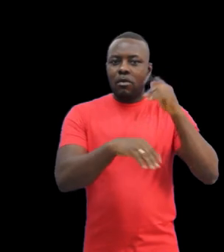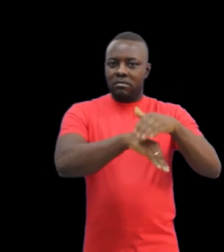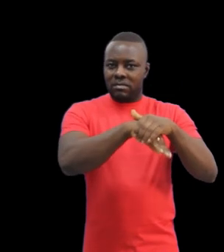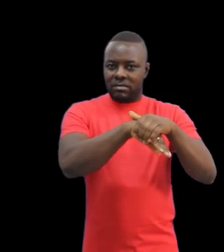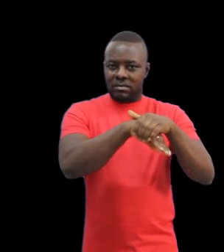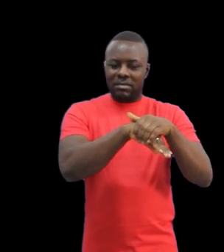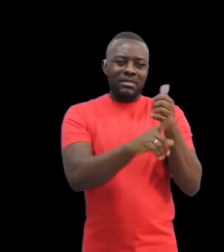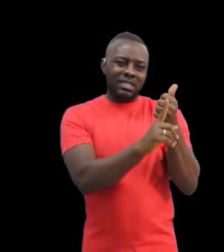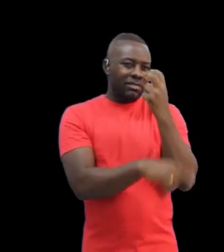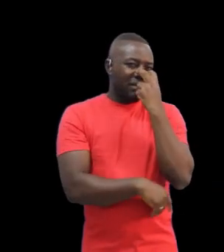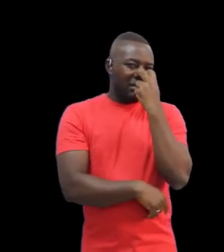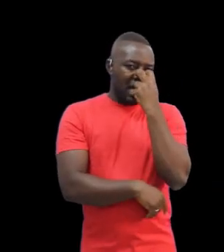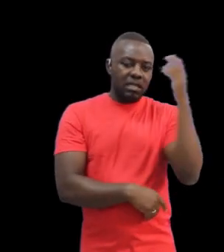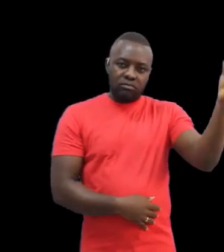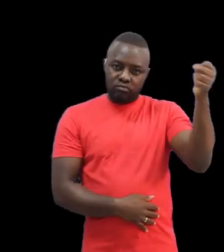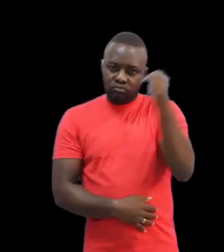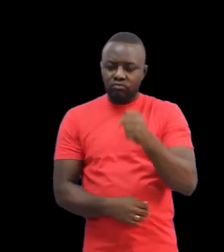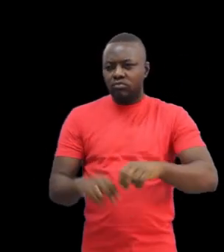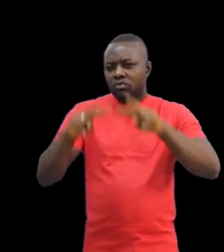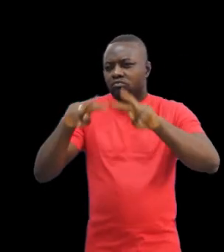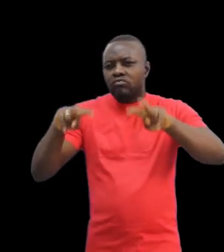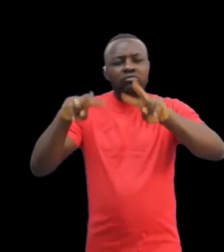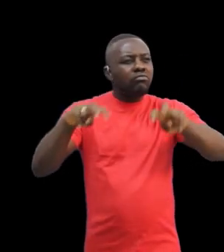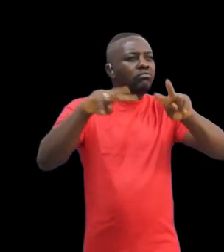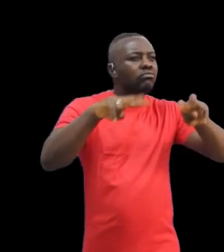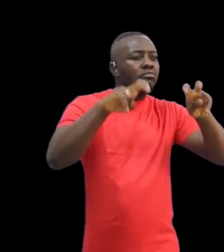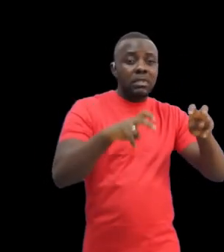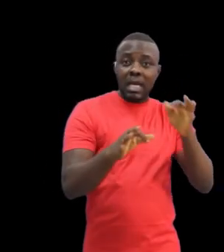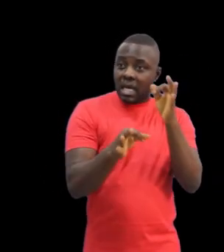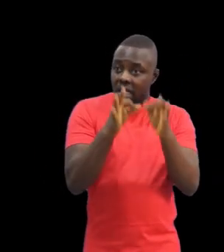survey and report on the state of persons with disabilities in Ghana.